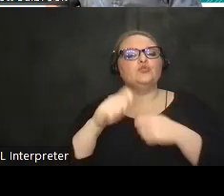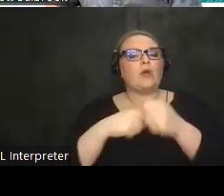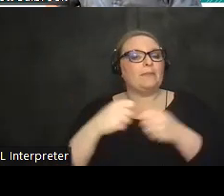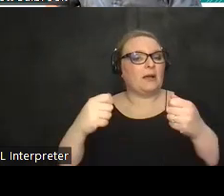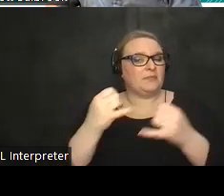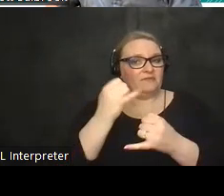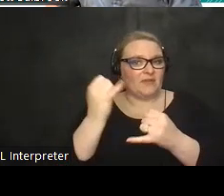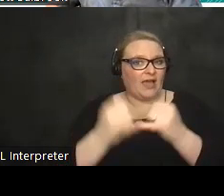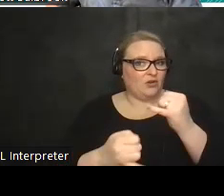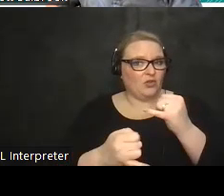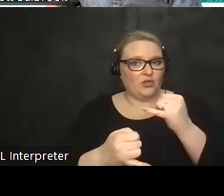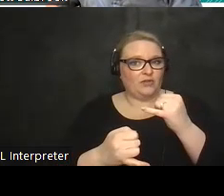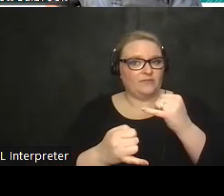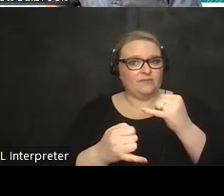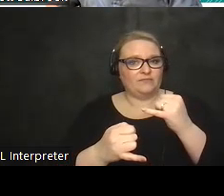final